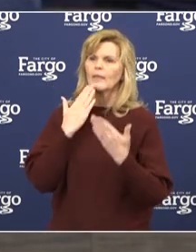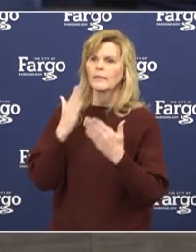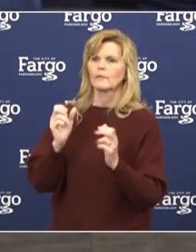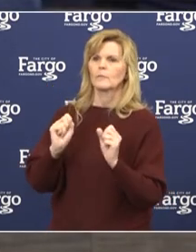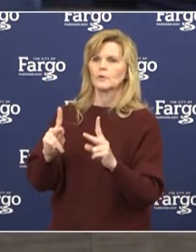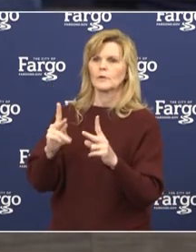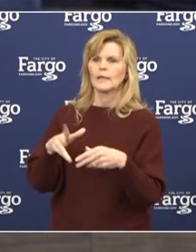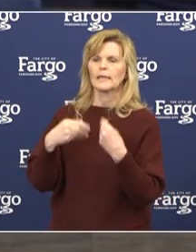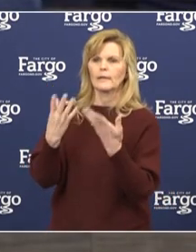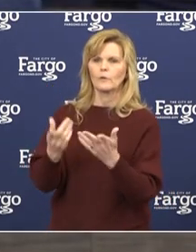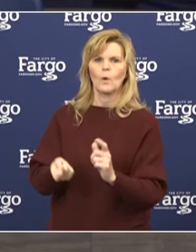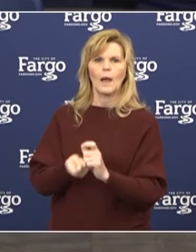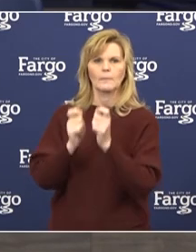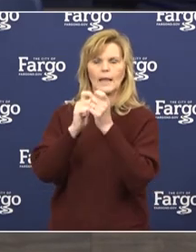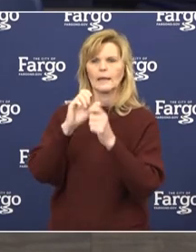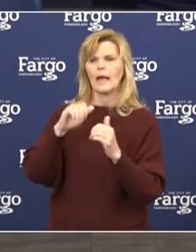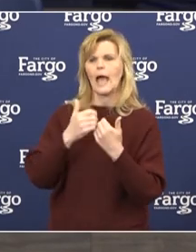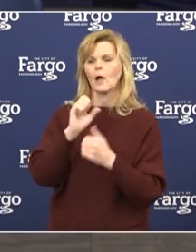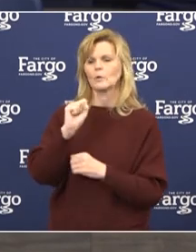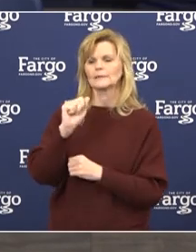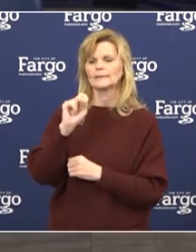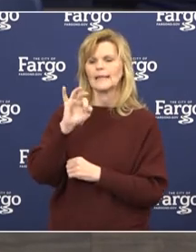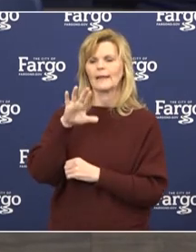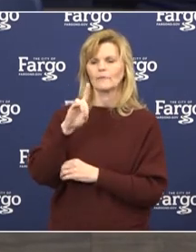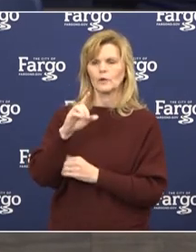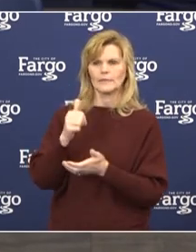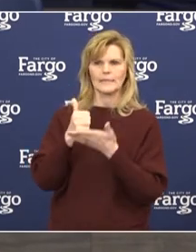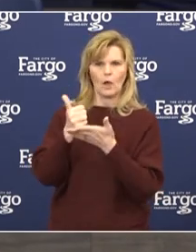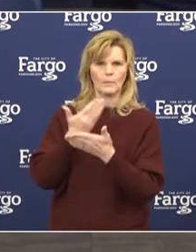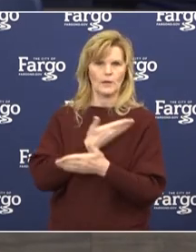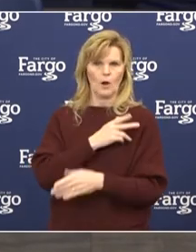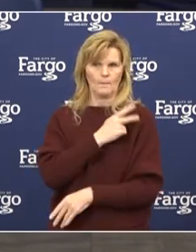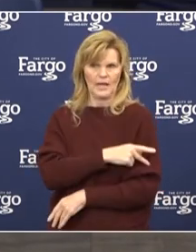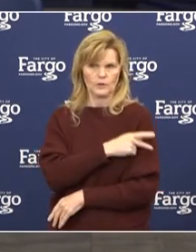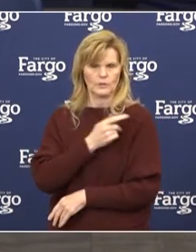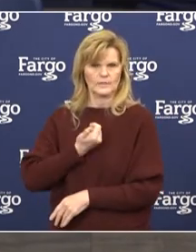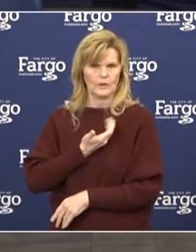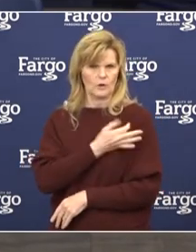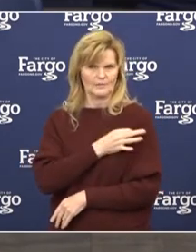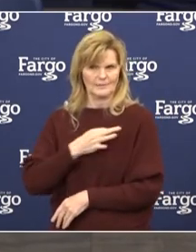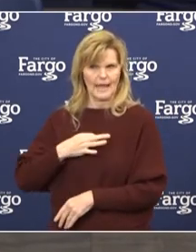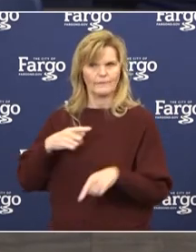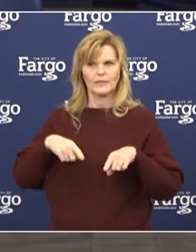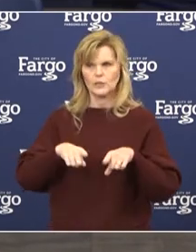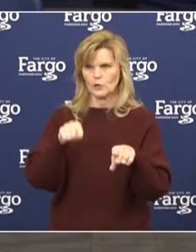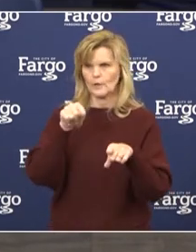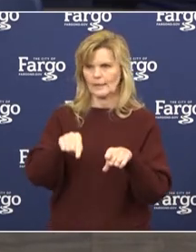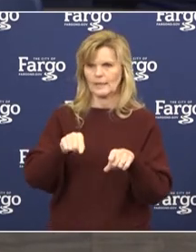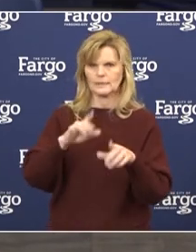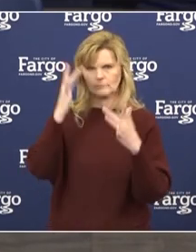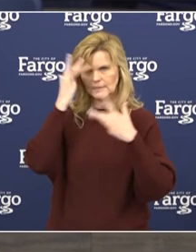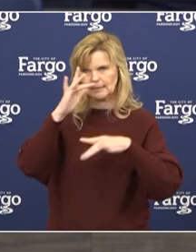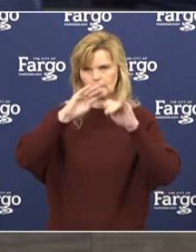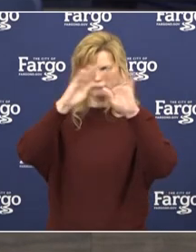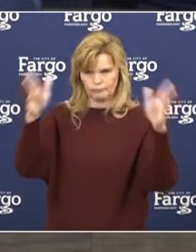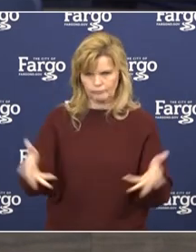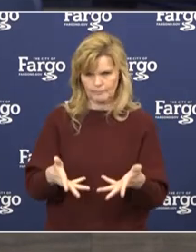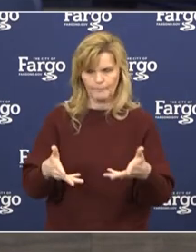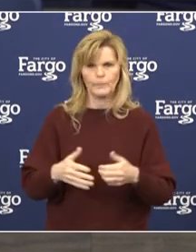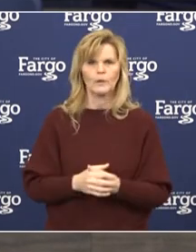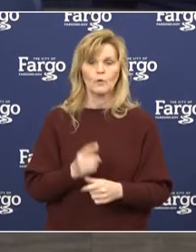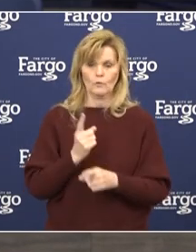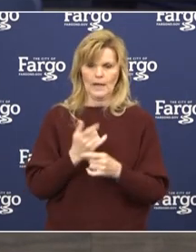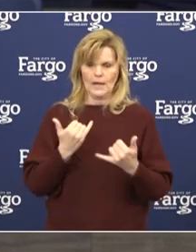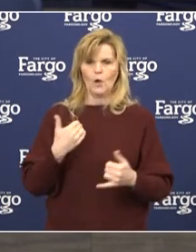about how Sanford is protecting our patients and staff and the community during this pandemic. Currently, we do have